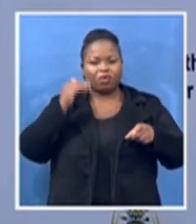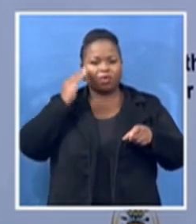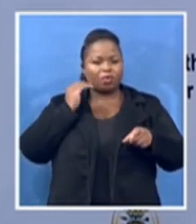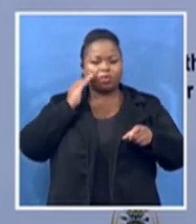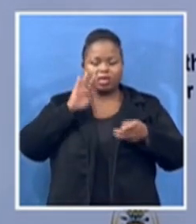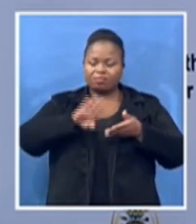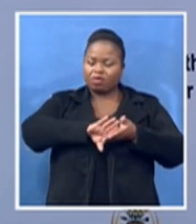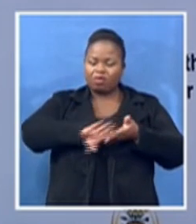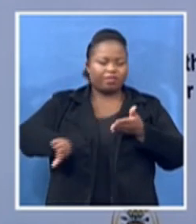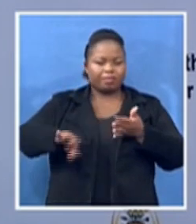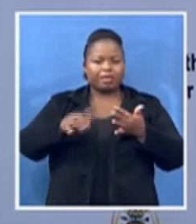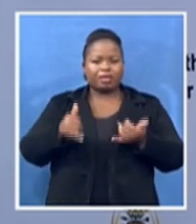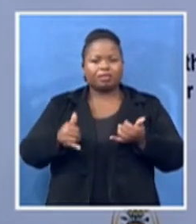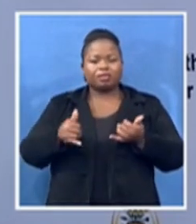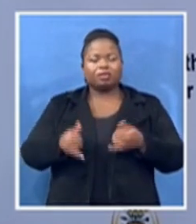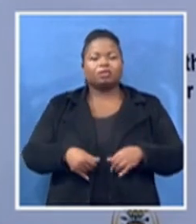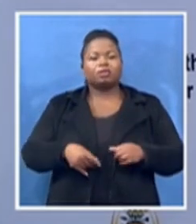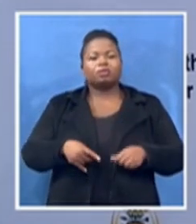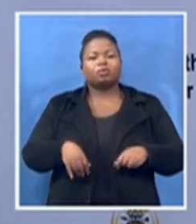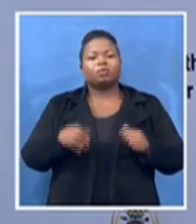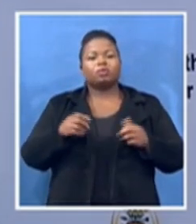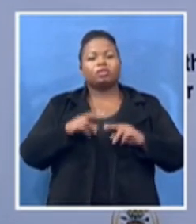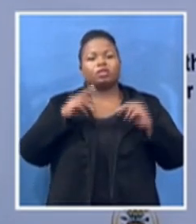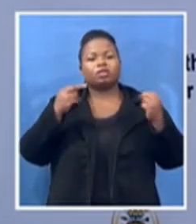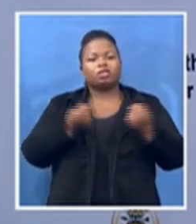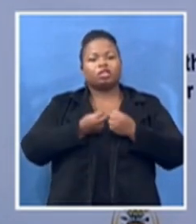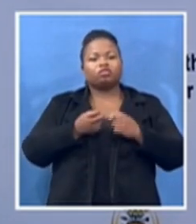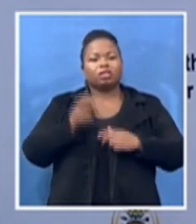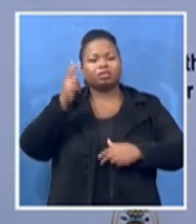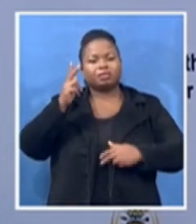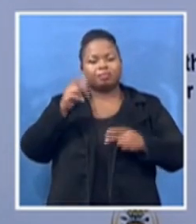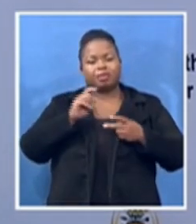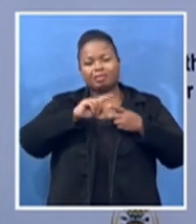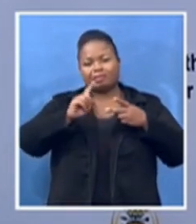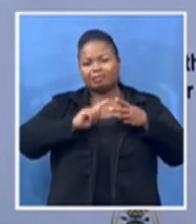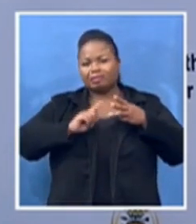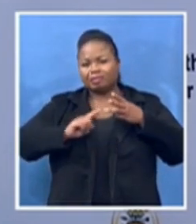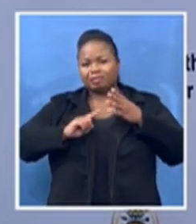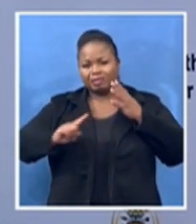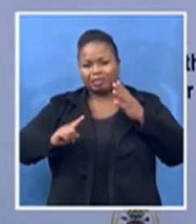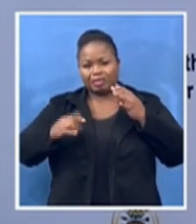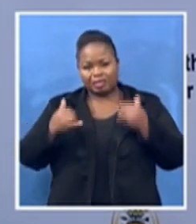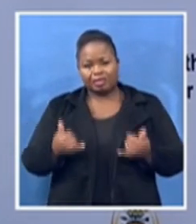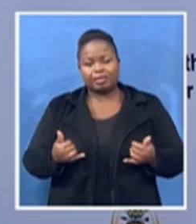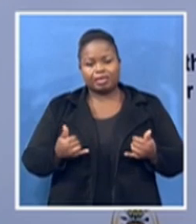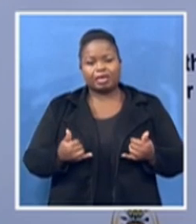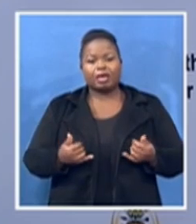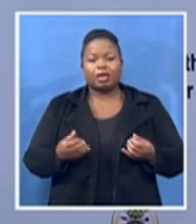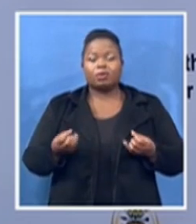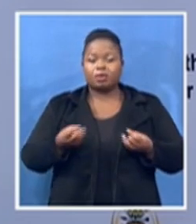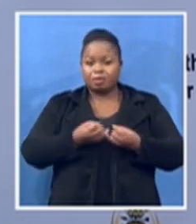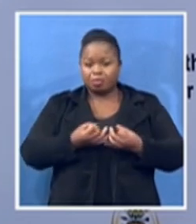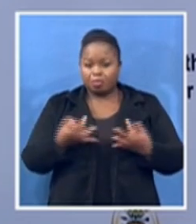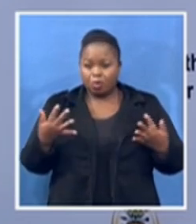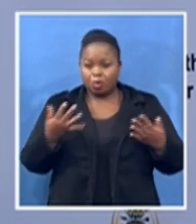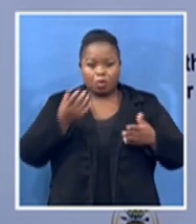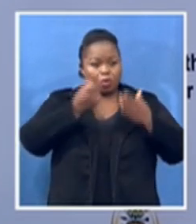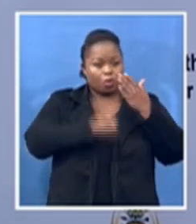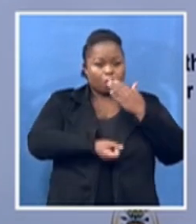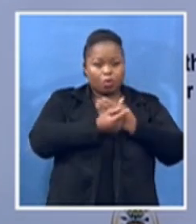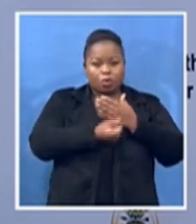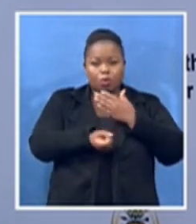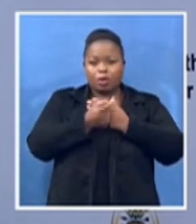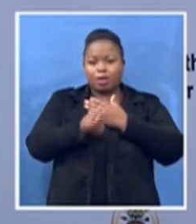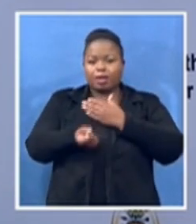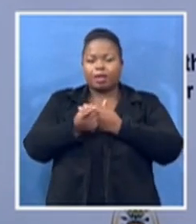symbols, monuments, is, is getting louder and louder. It's a very important call which